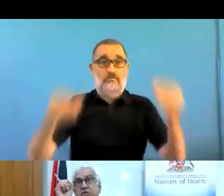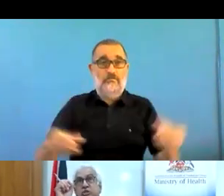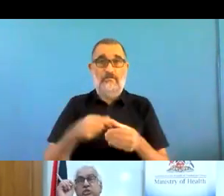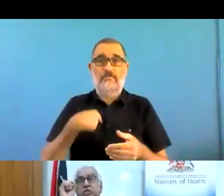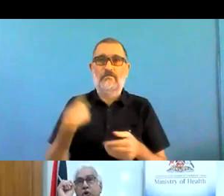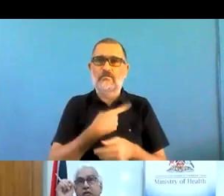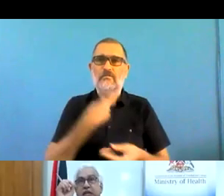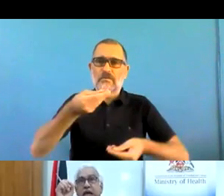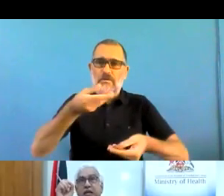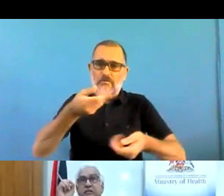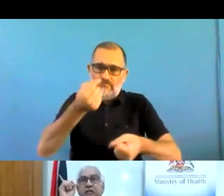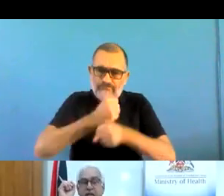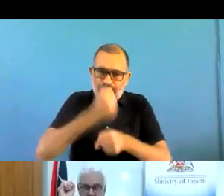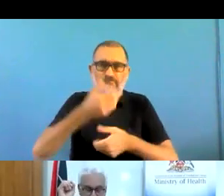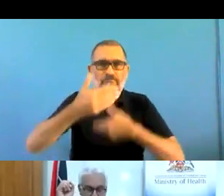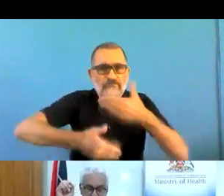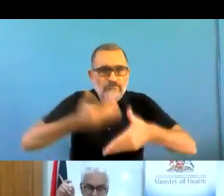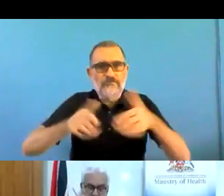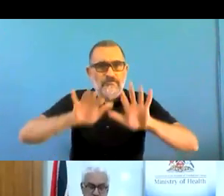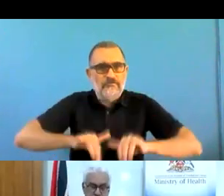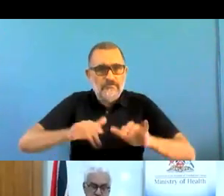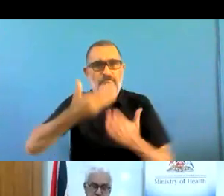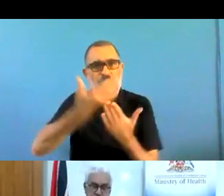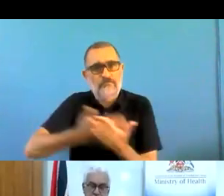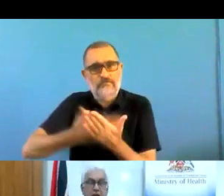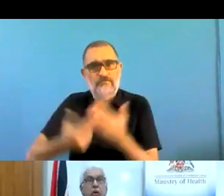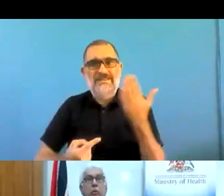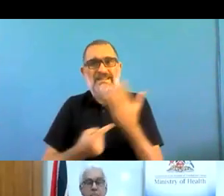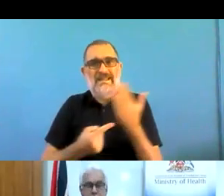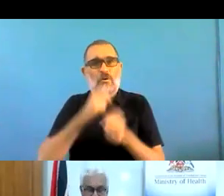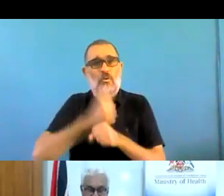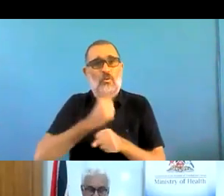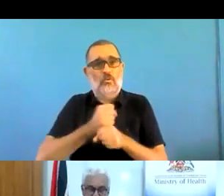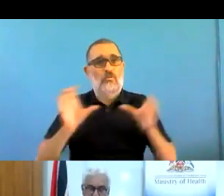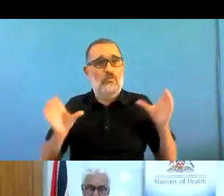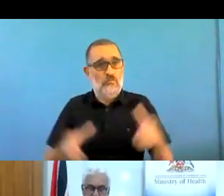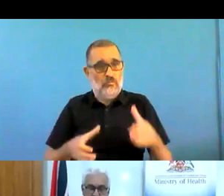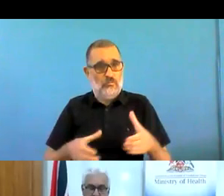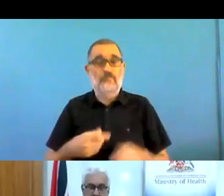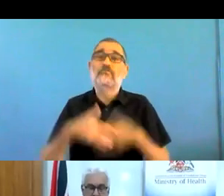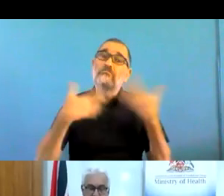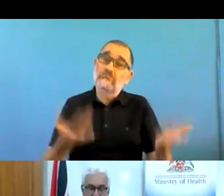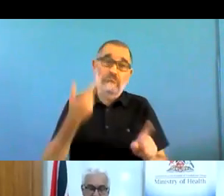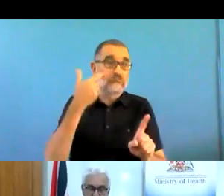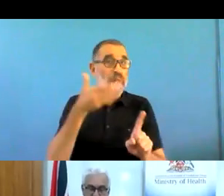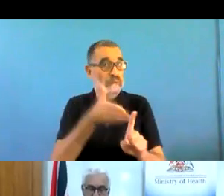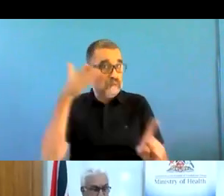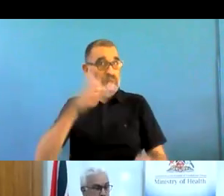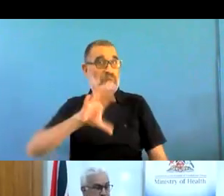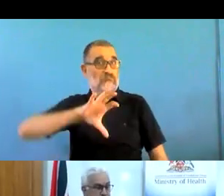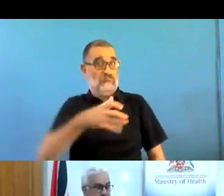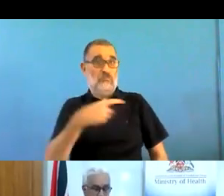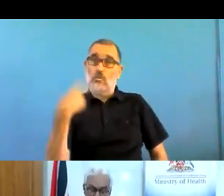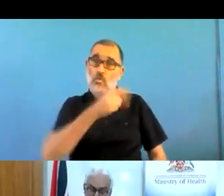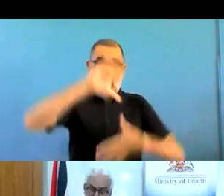all countries should recognize they can't do this alone. We must establish a mechanism and a